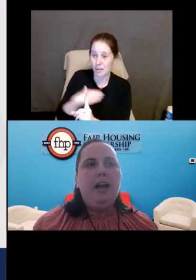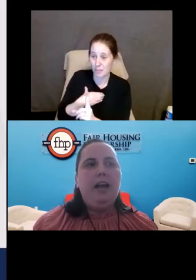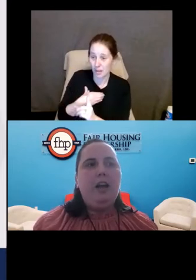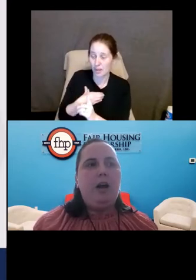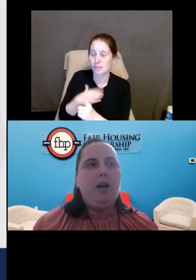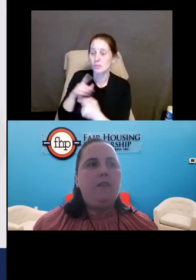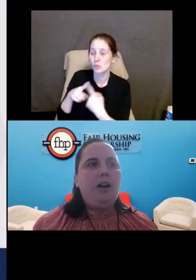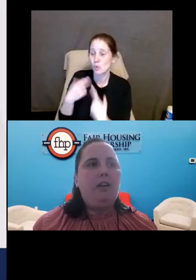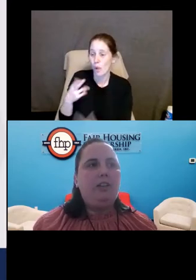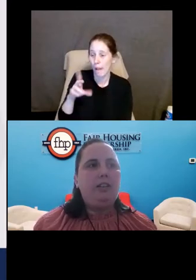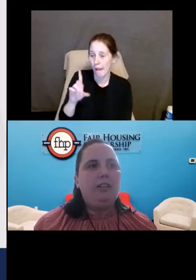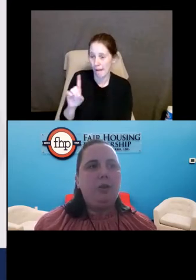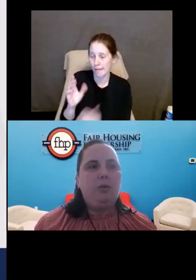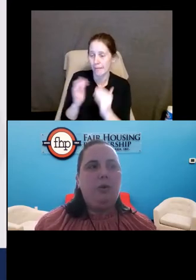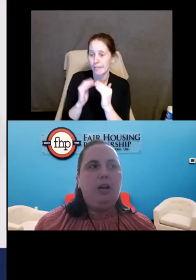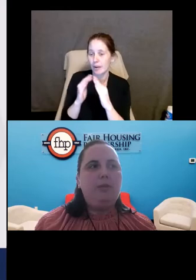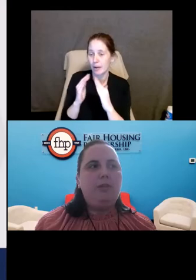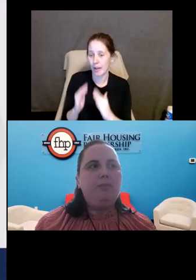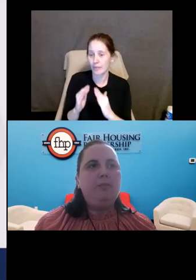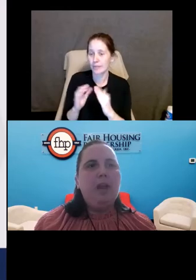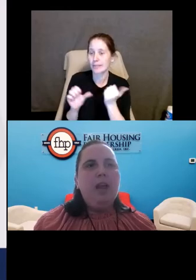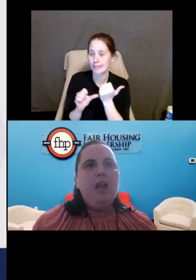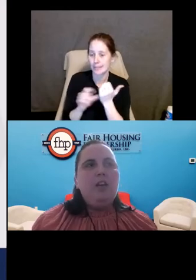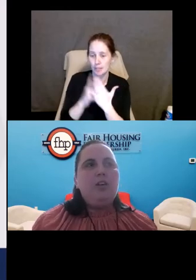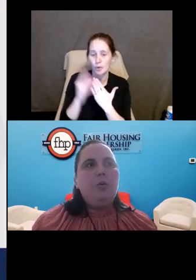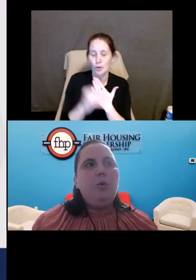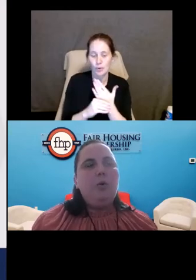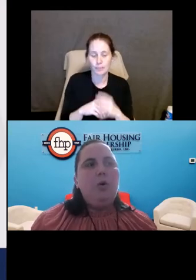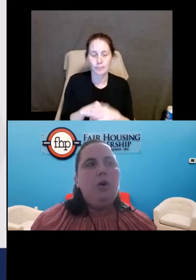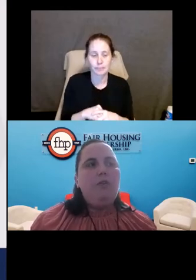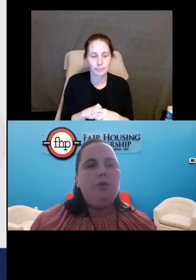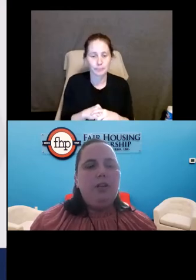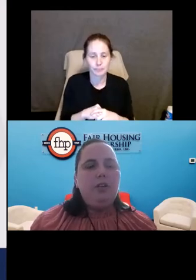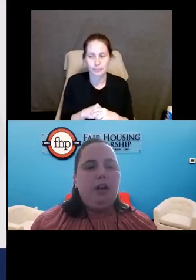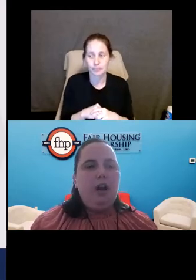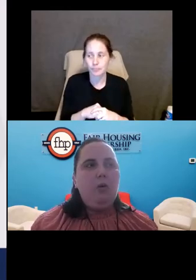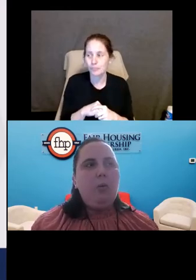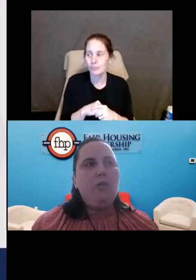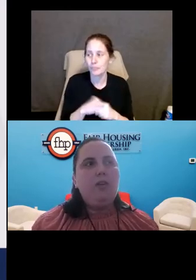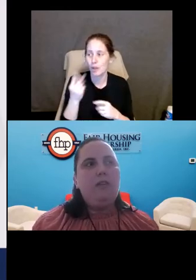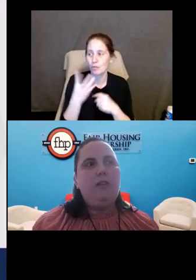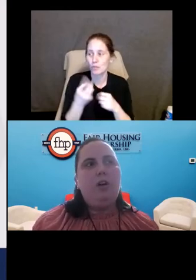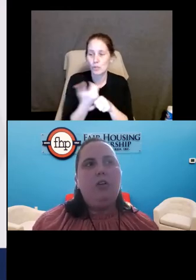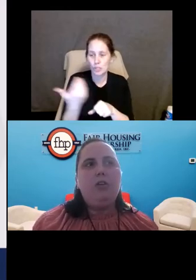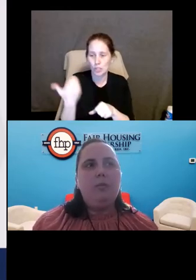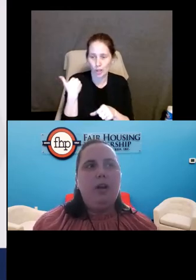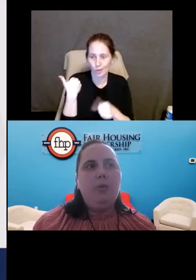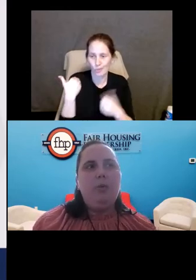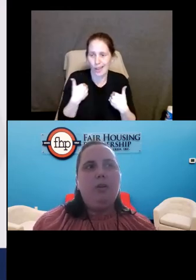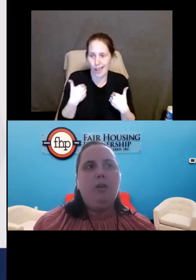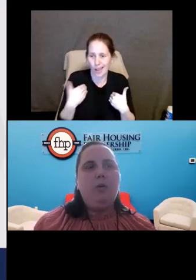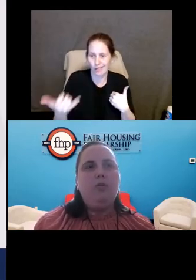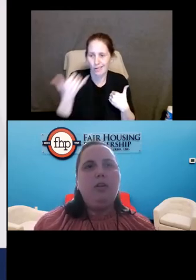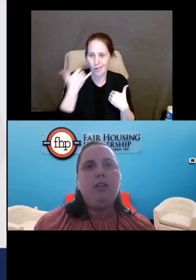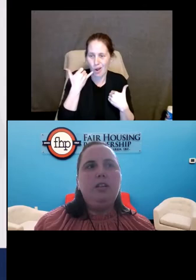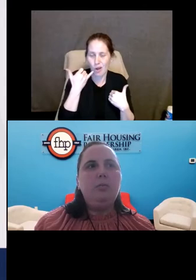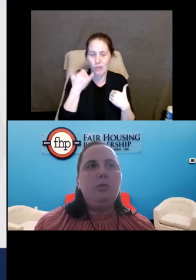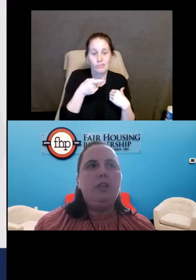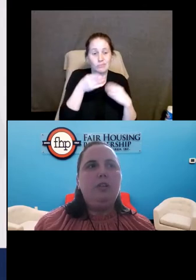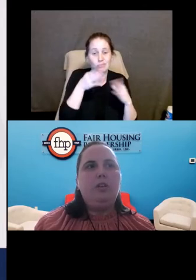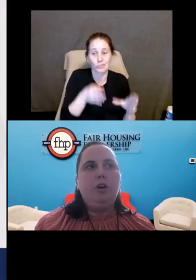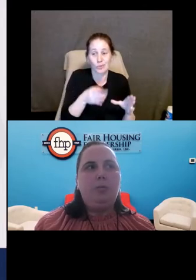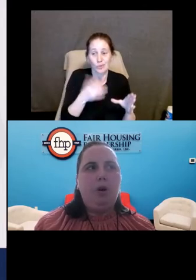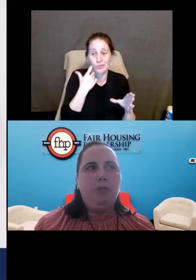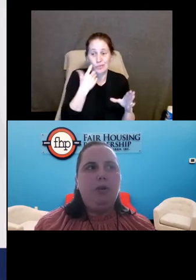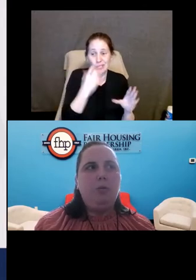and our Fair Housing Assistance programs. So a few years ago, we received a call from a young woman who had recently